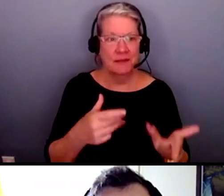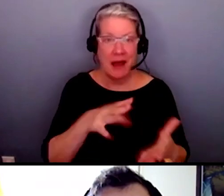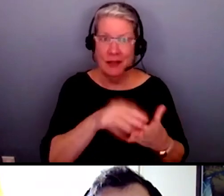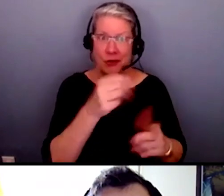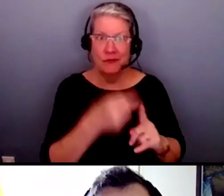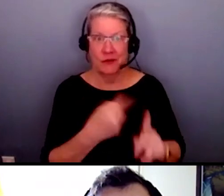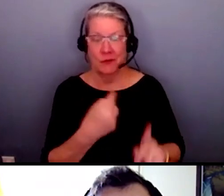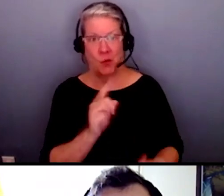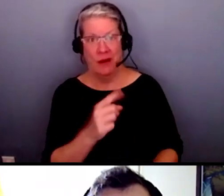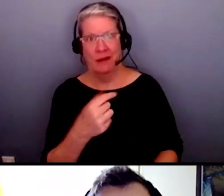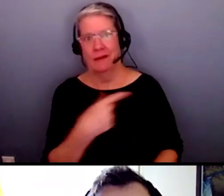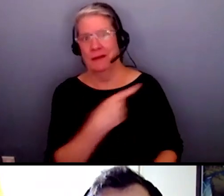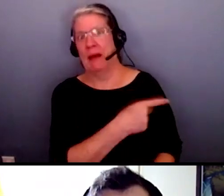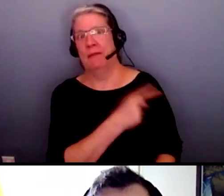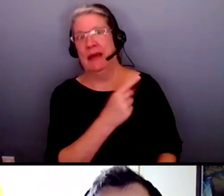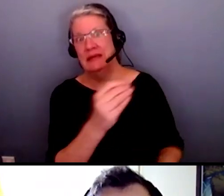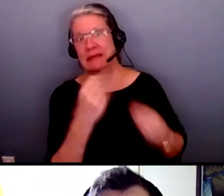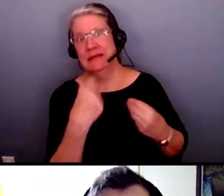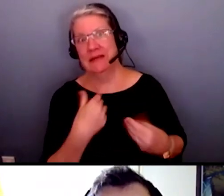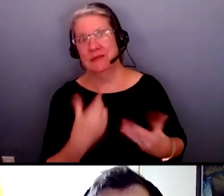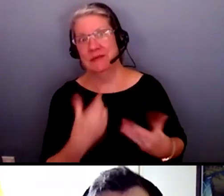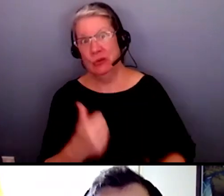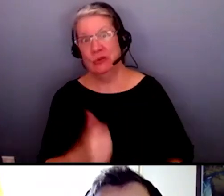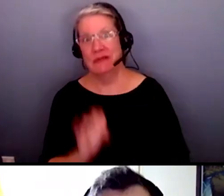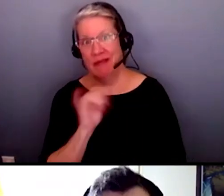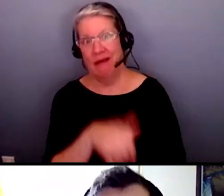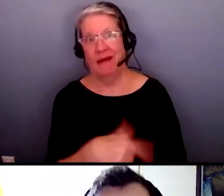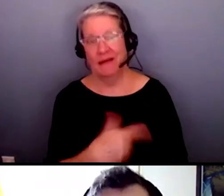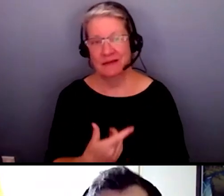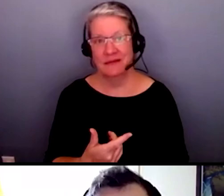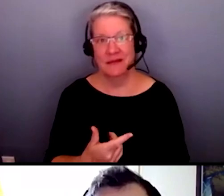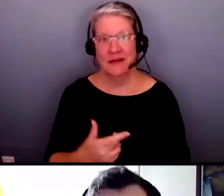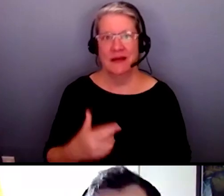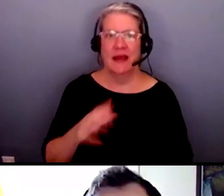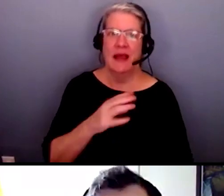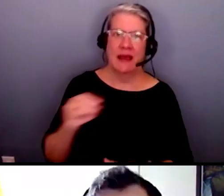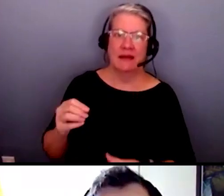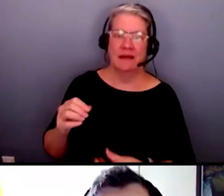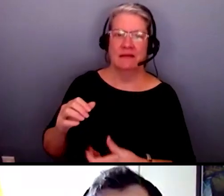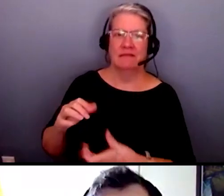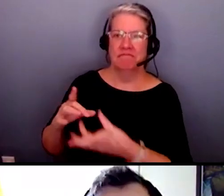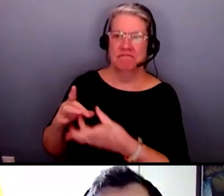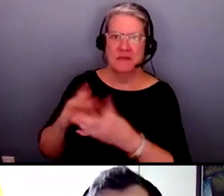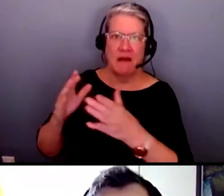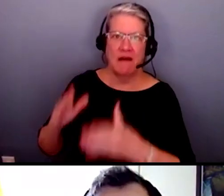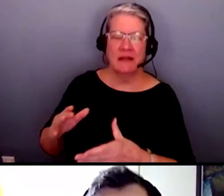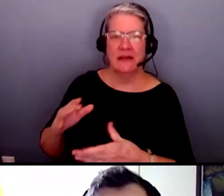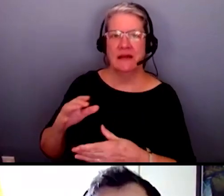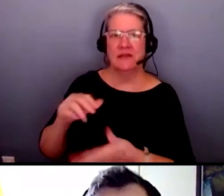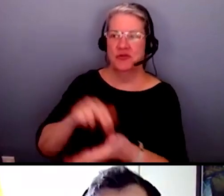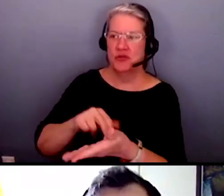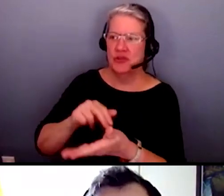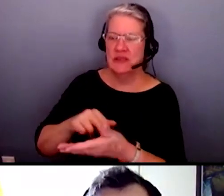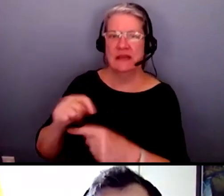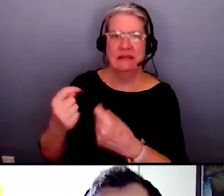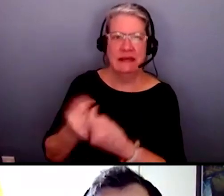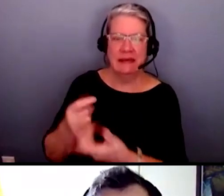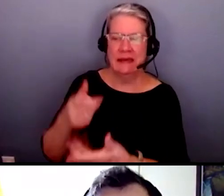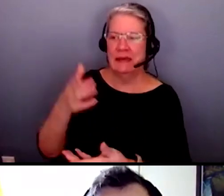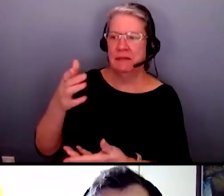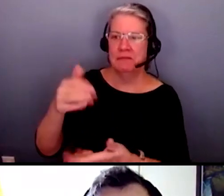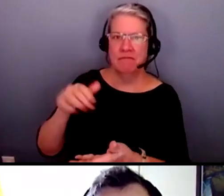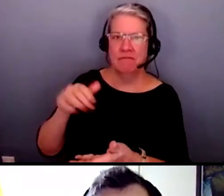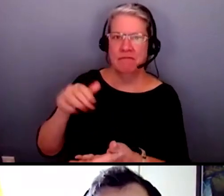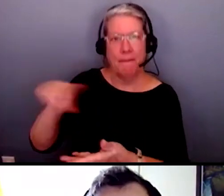over the past 17 years they've been my greatest teachers and working with colleagues like our you know our care team social worker nurses and and so forth